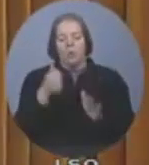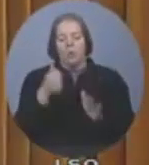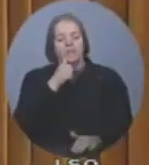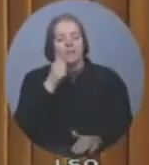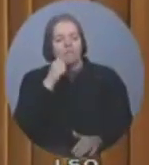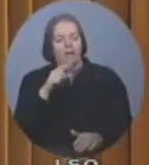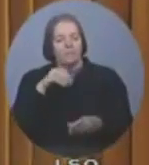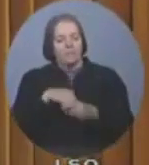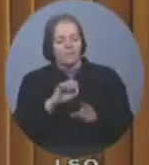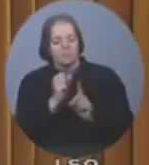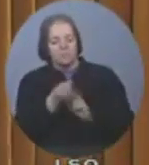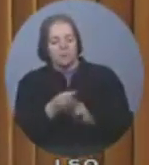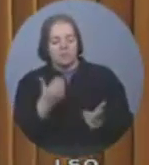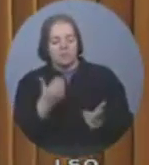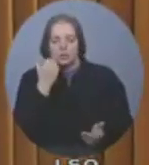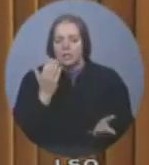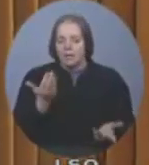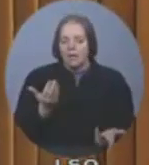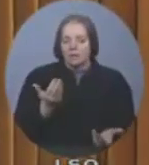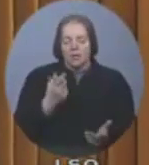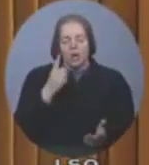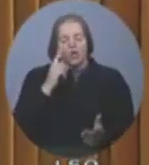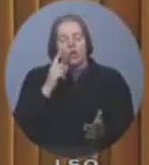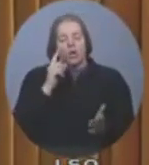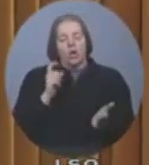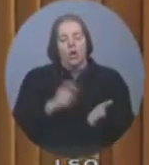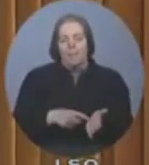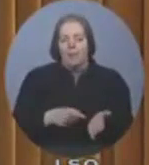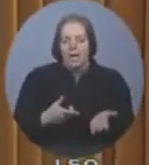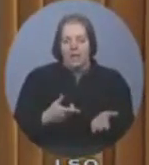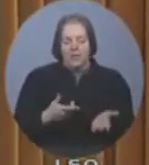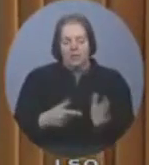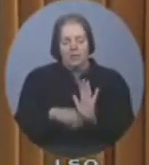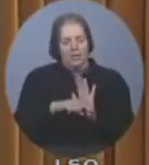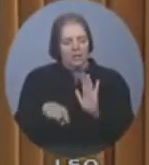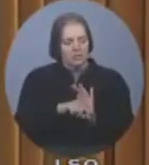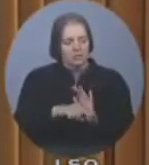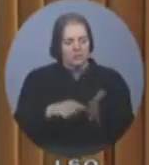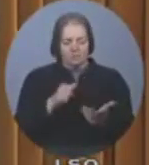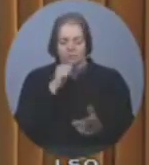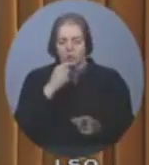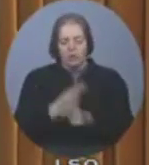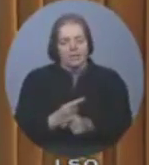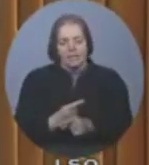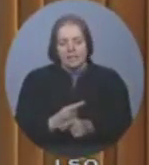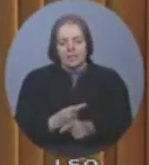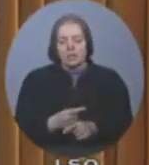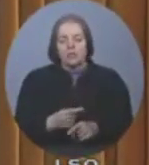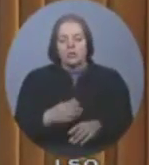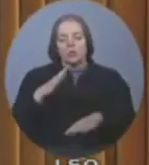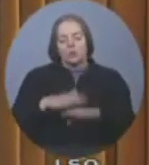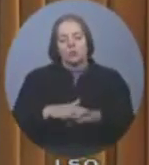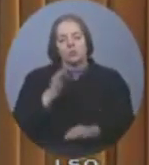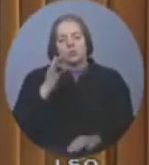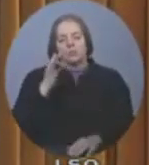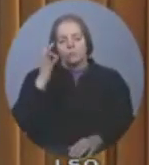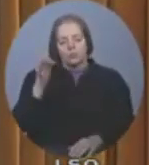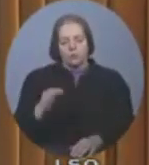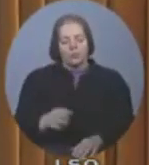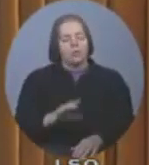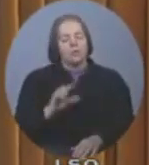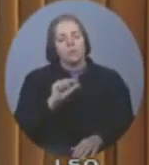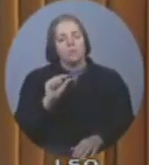and paparazzi images about our future queen, Kate Middleton. How can the Government of Canada justify wasting